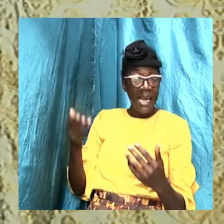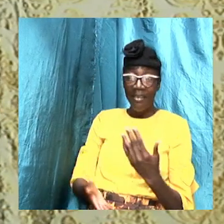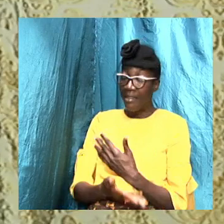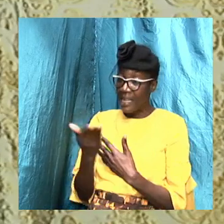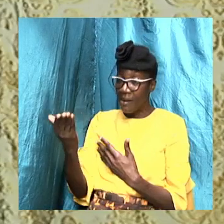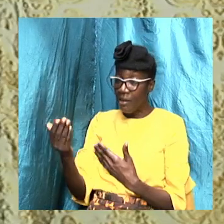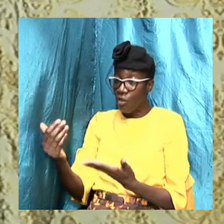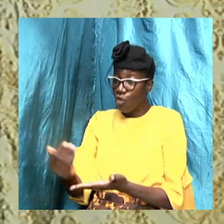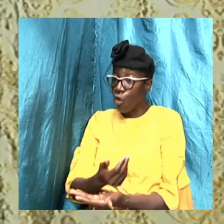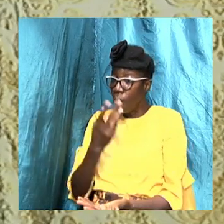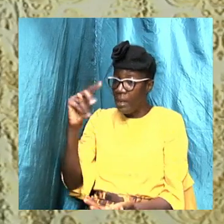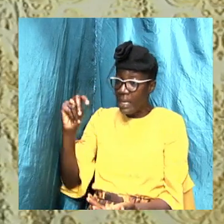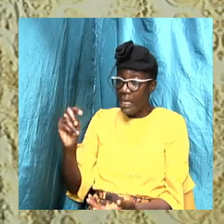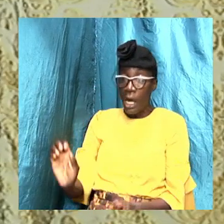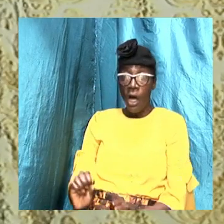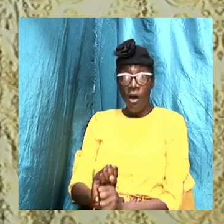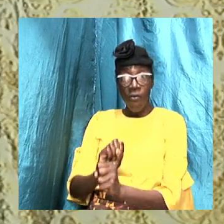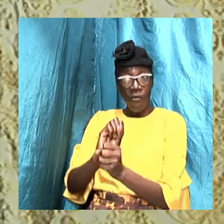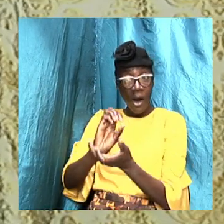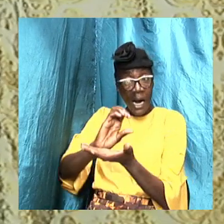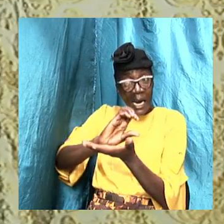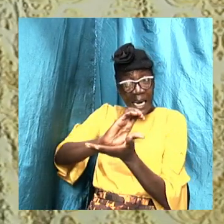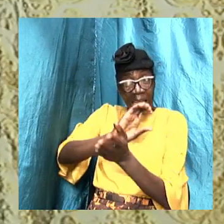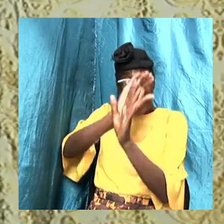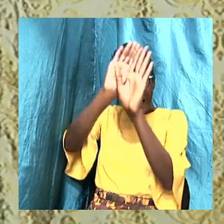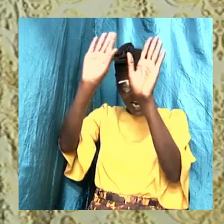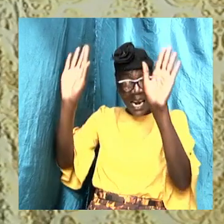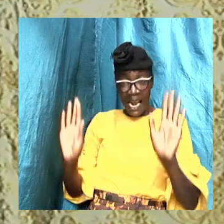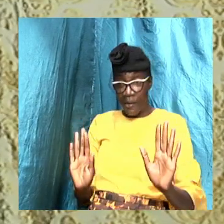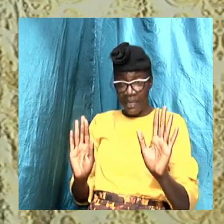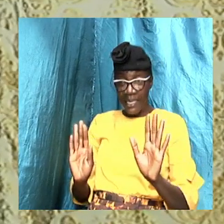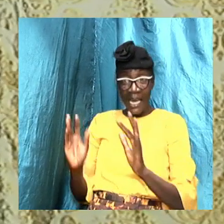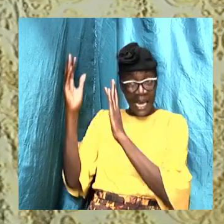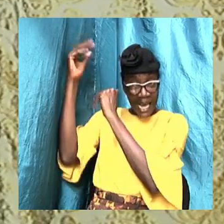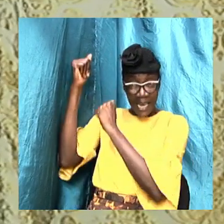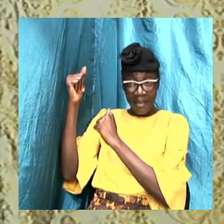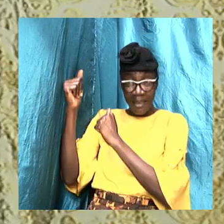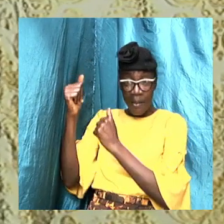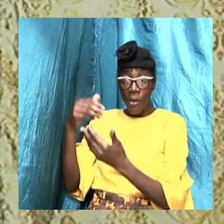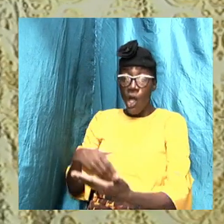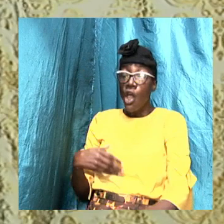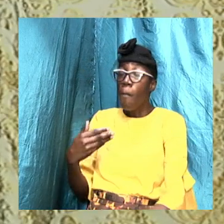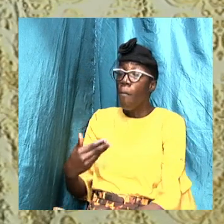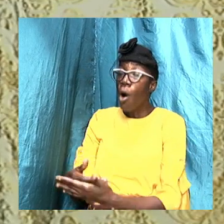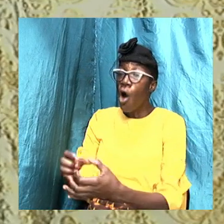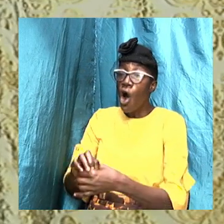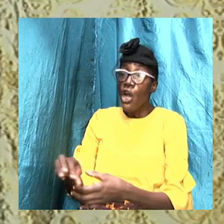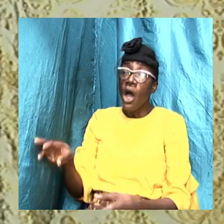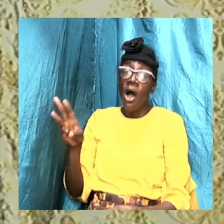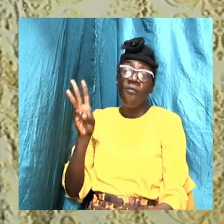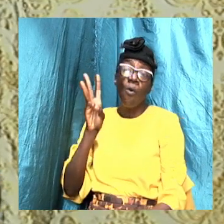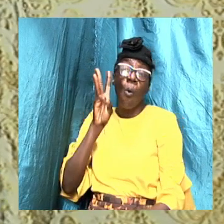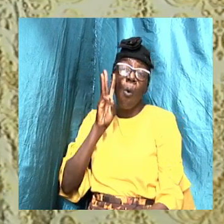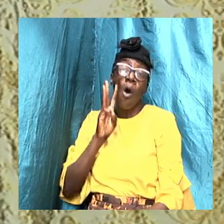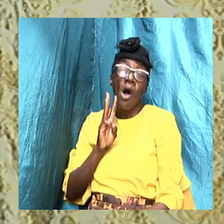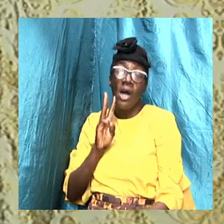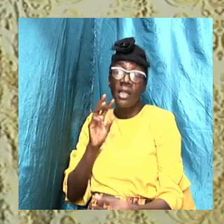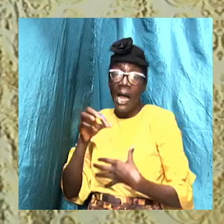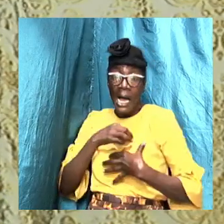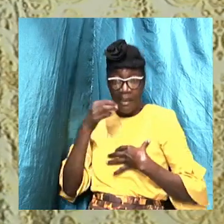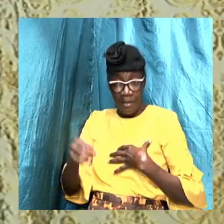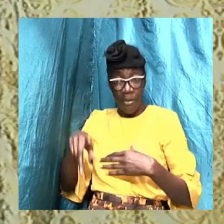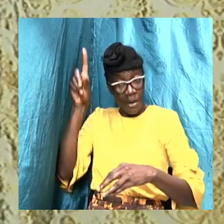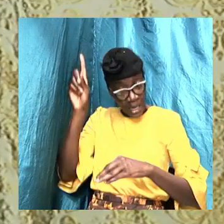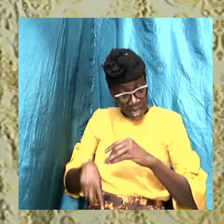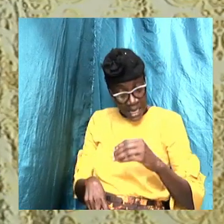need for clarity, and he clarified him, said, except you be born of water and of spirit, you